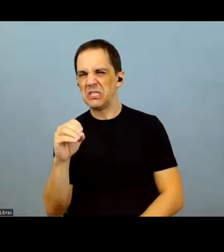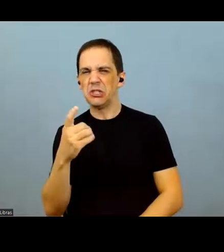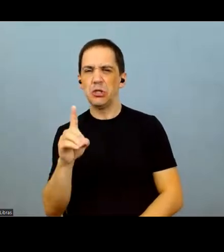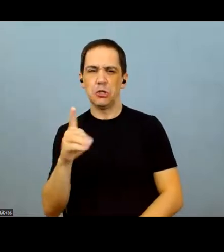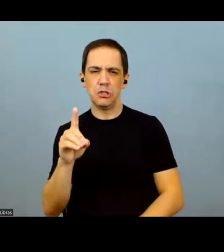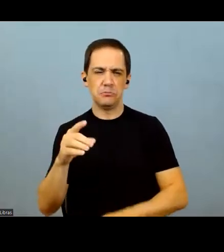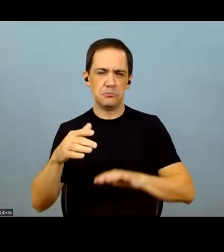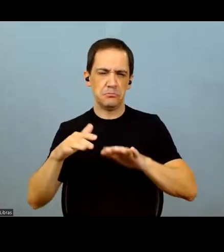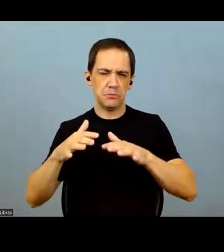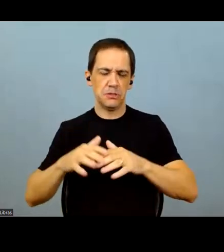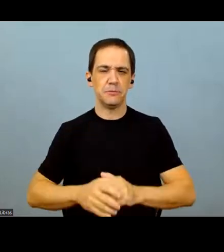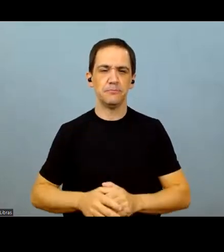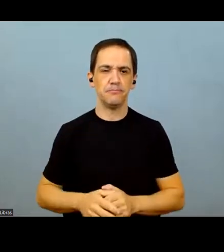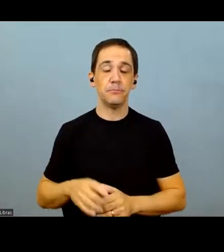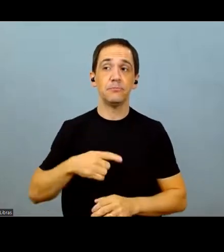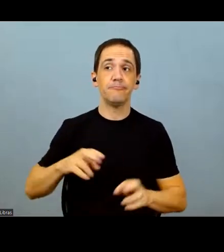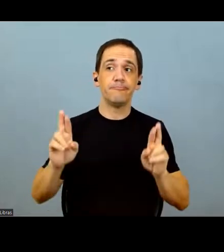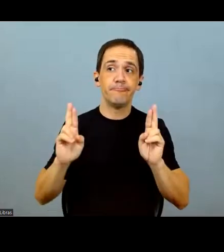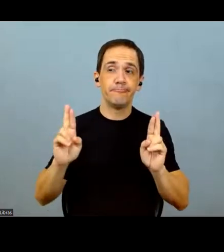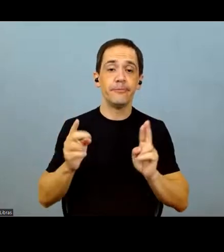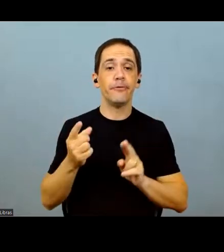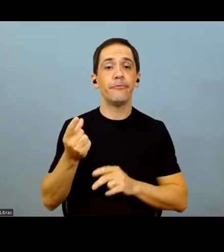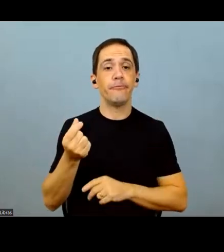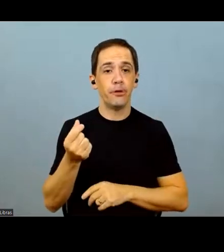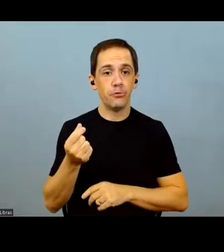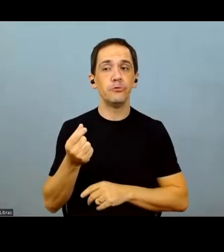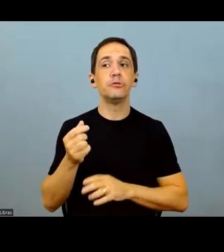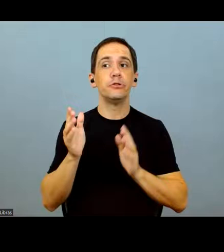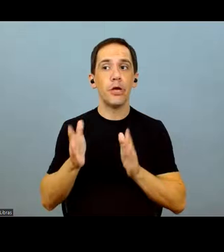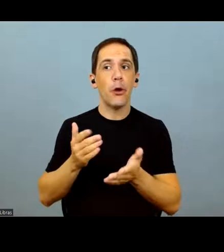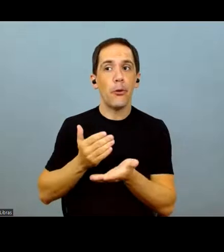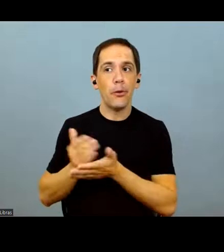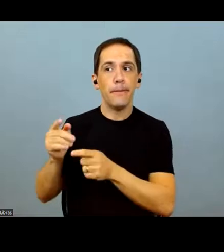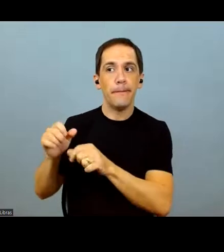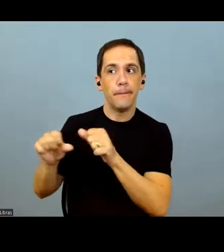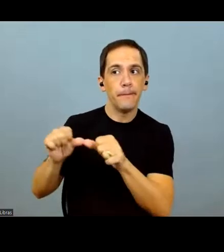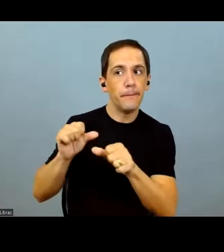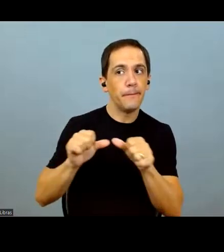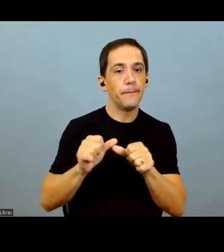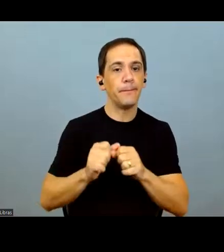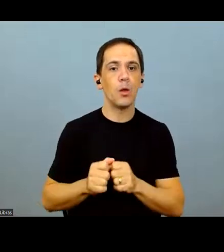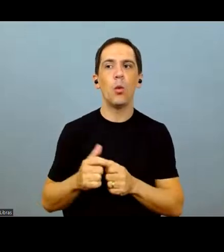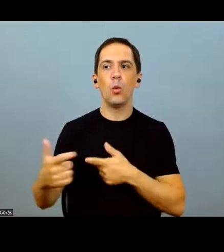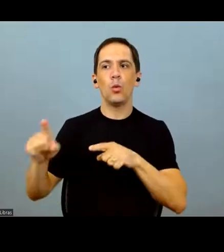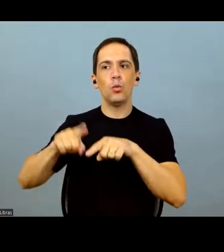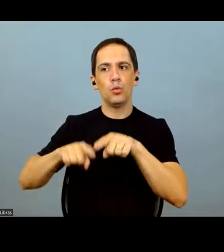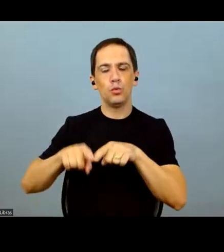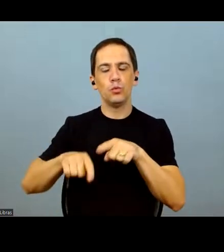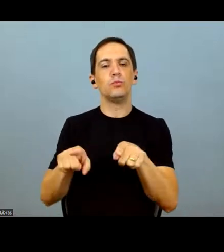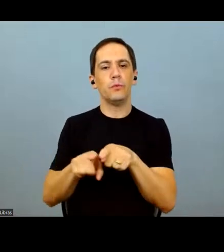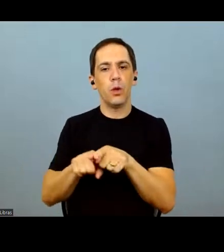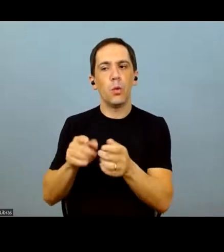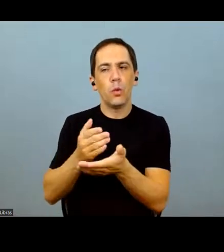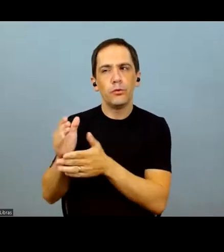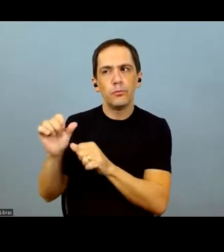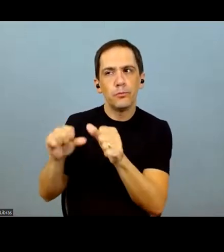approximately. So we believe that there will be a price adjustment for this